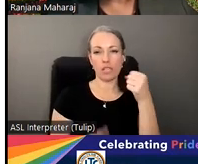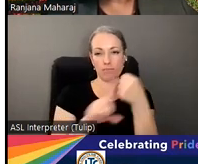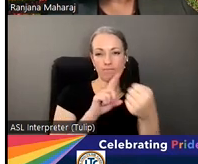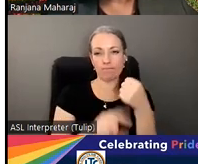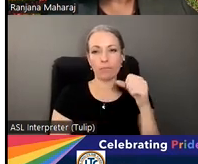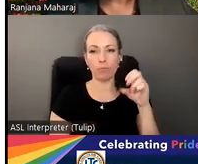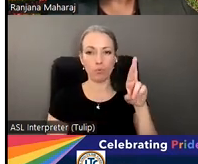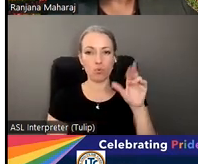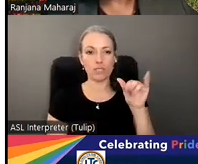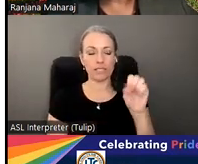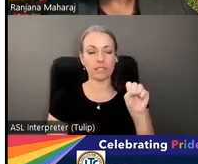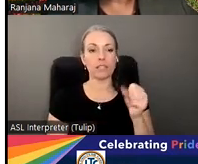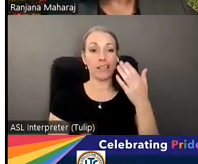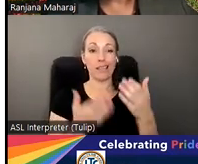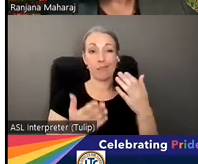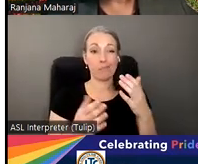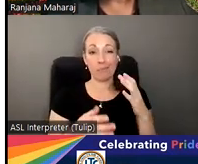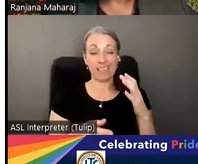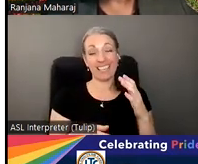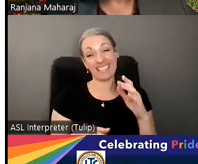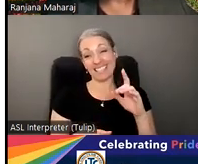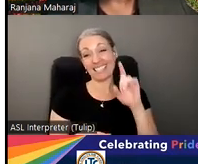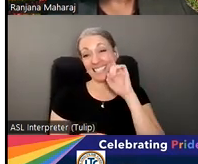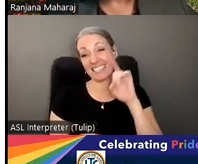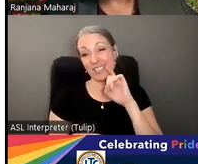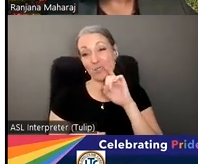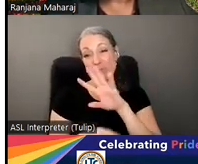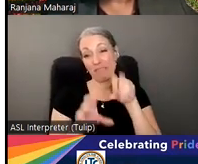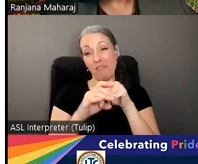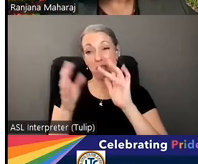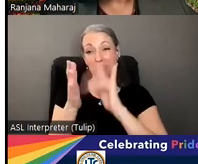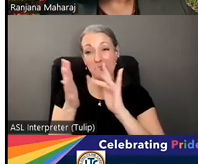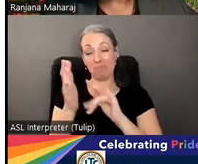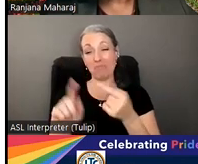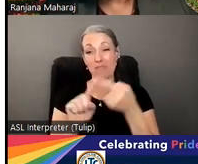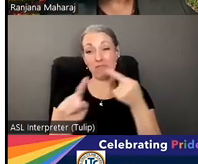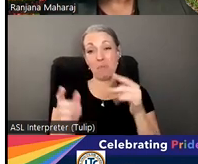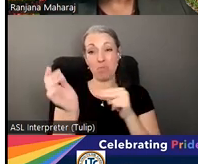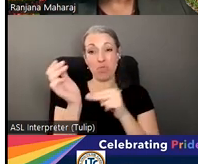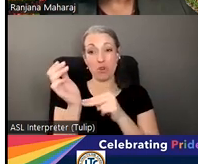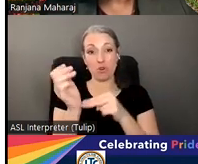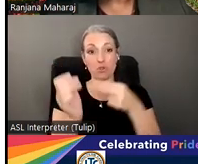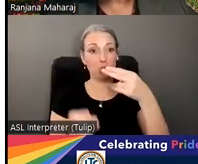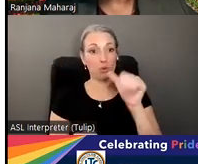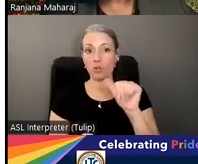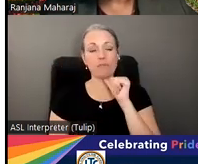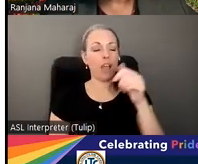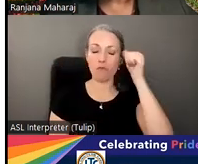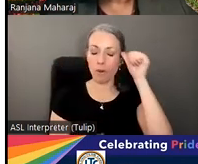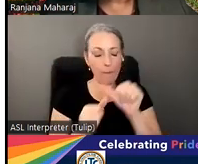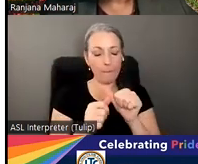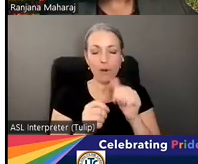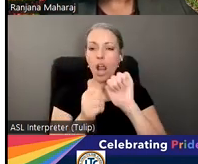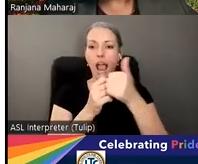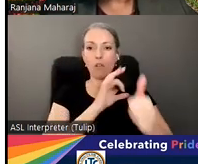may have been an inappropriate sexual contact by the registered nurse. Hua does not remember how she received those bruises.